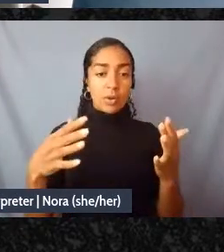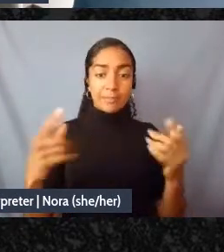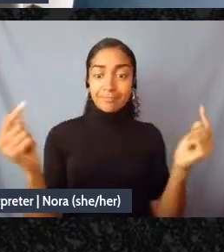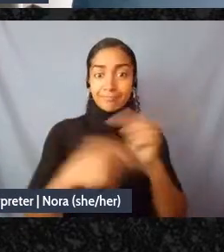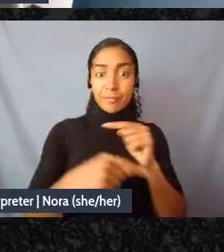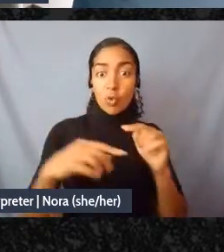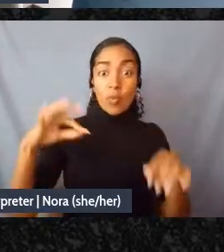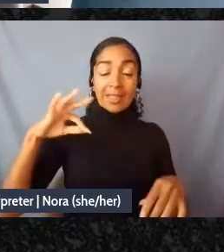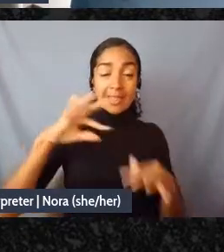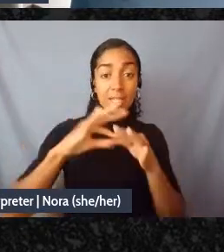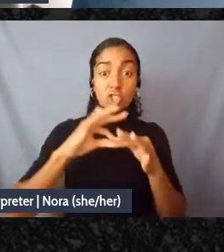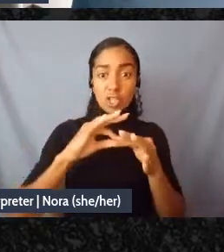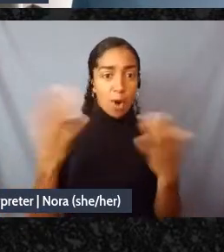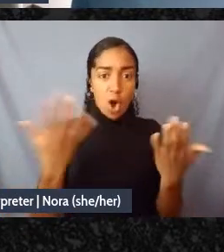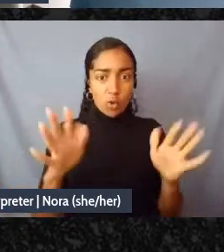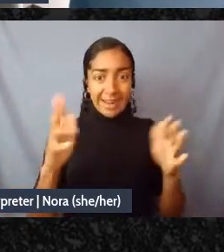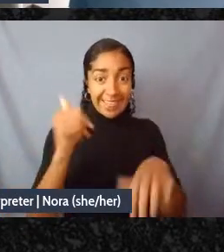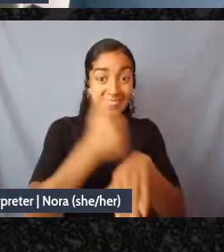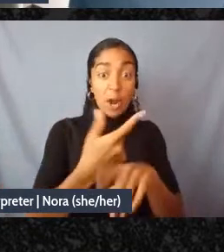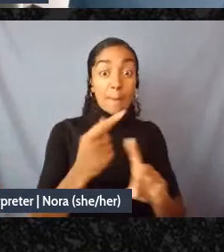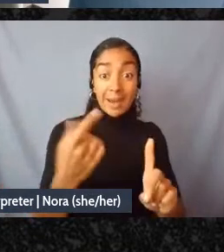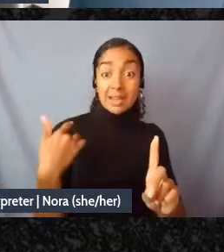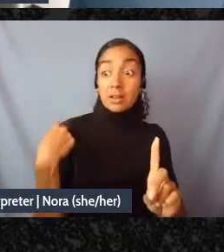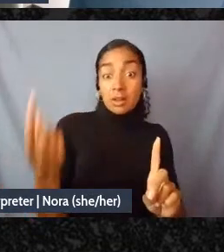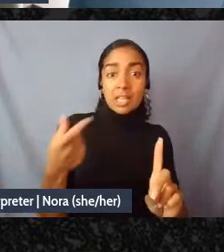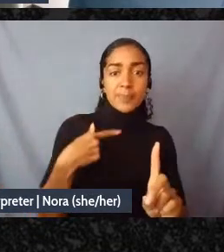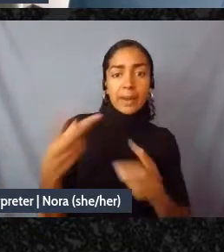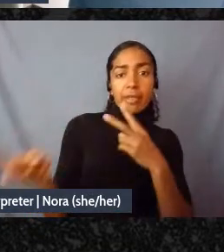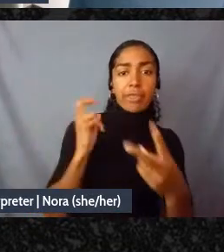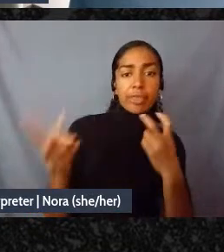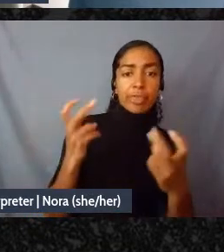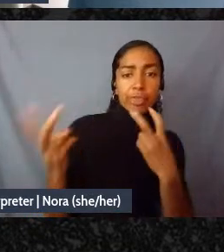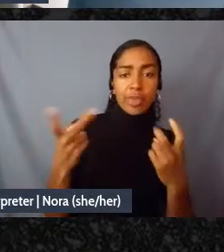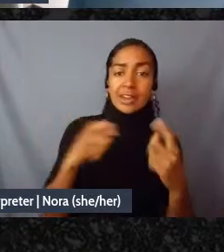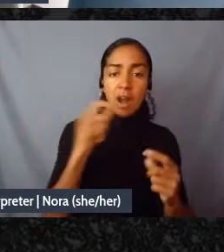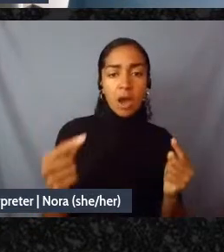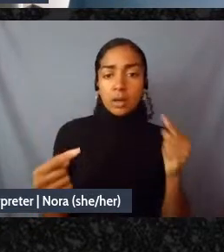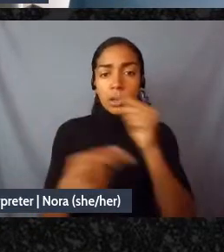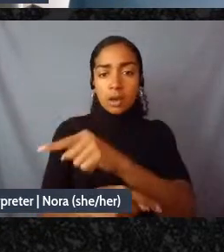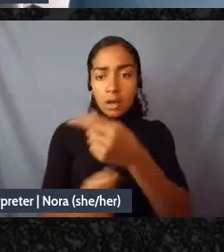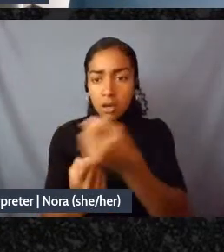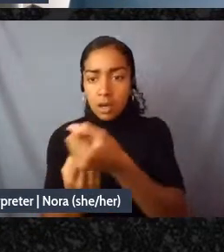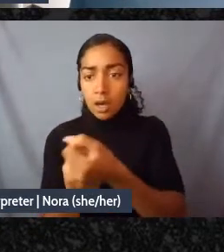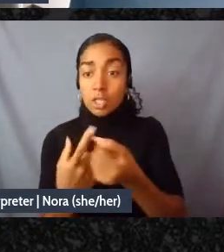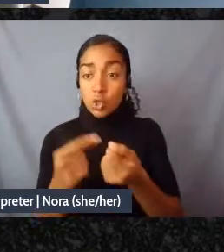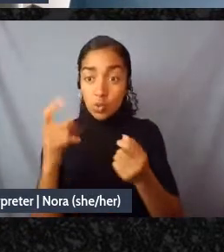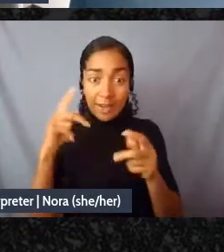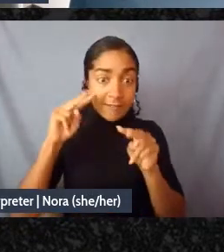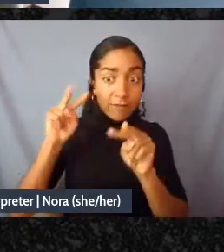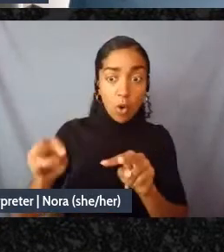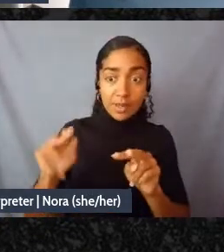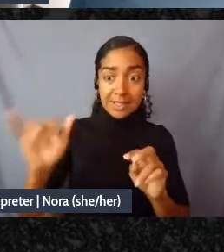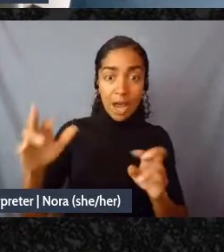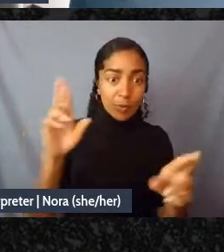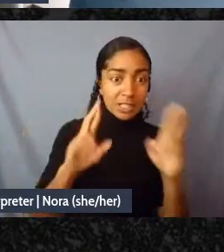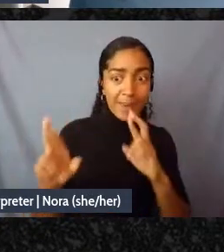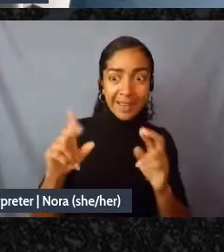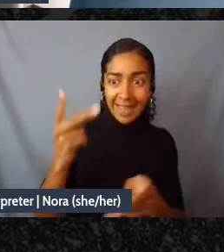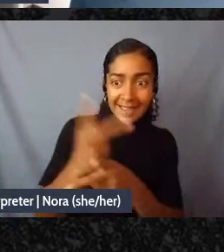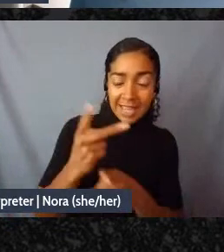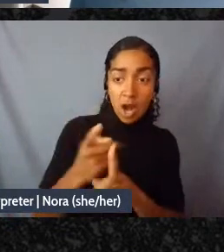all this time you can turn that around and flow back along those same lines of respect and care and like you've been receiving something